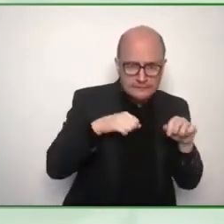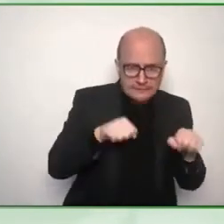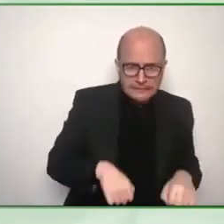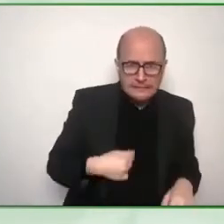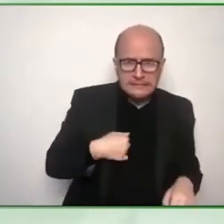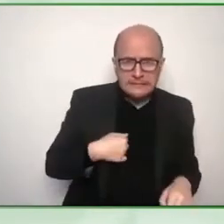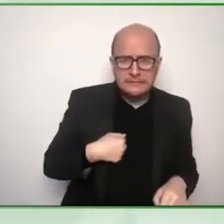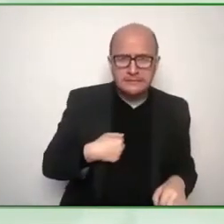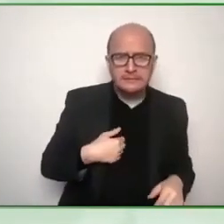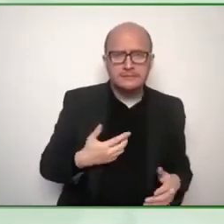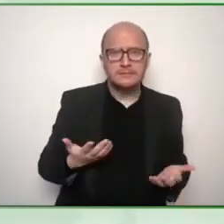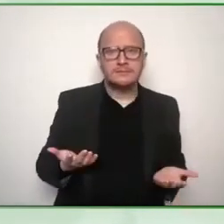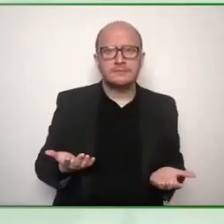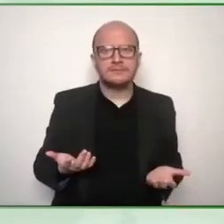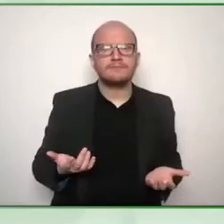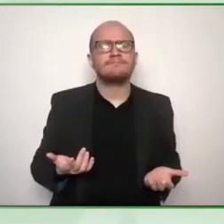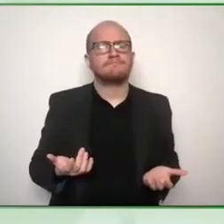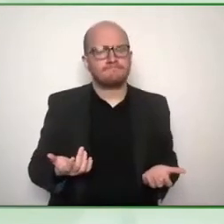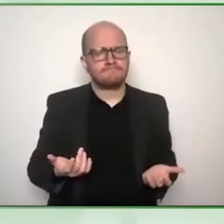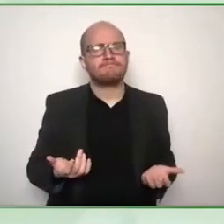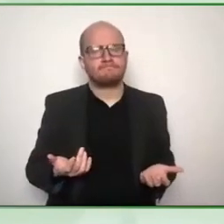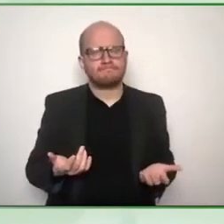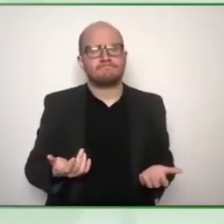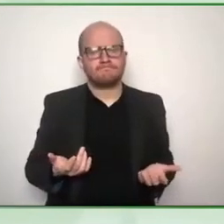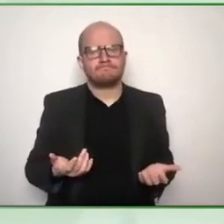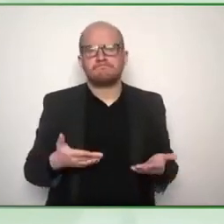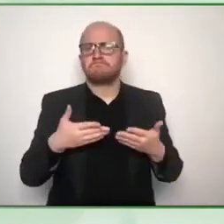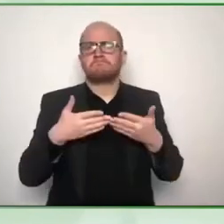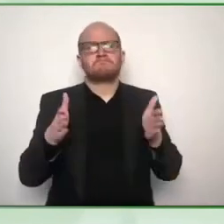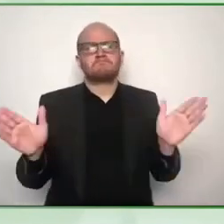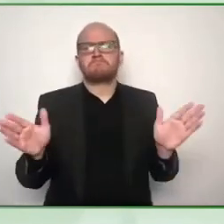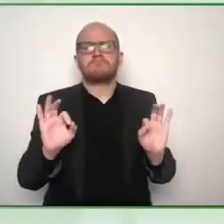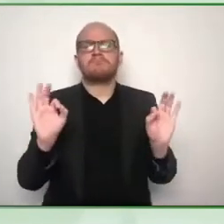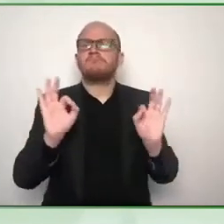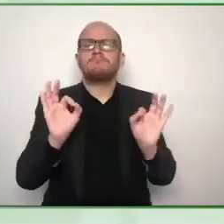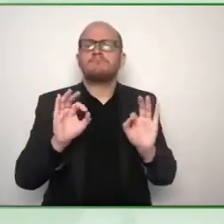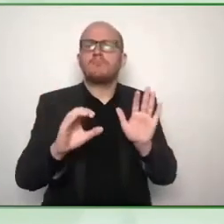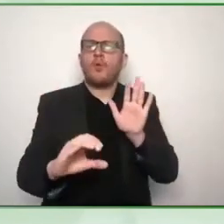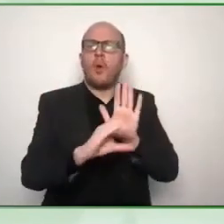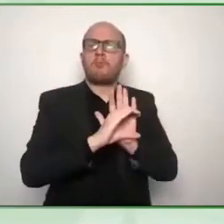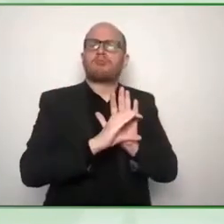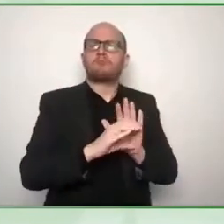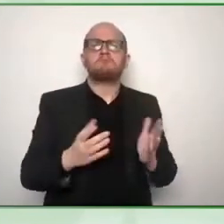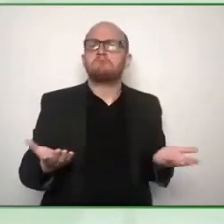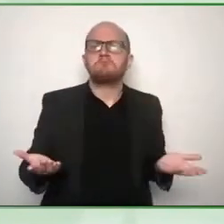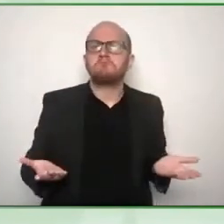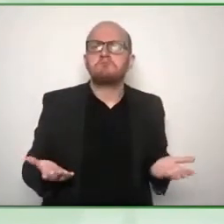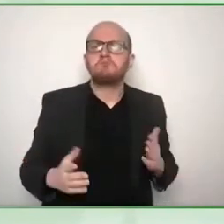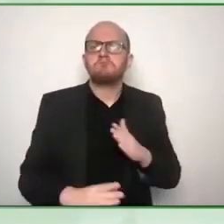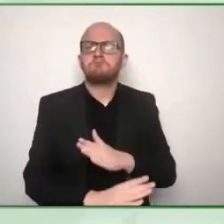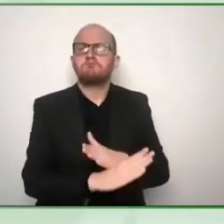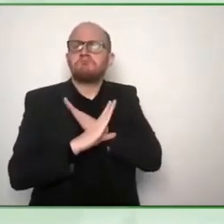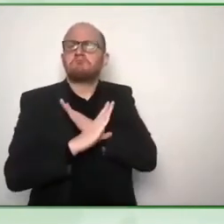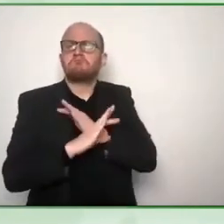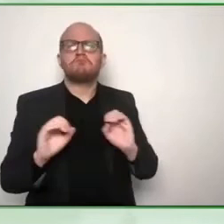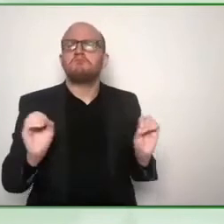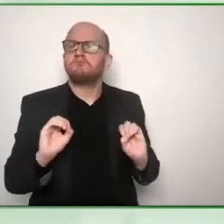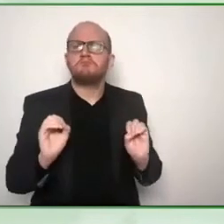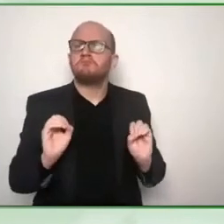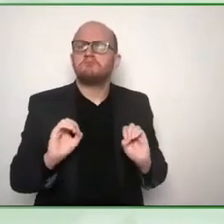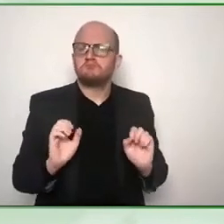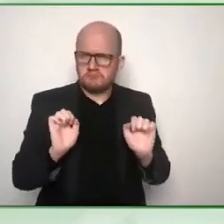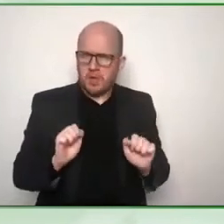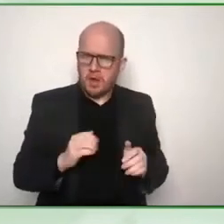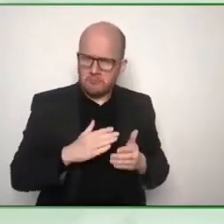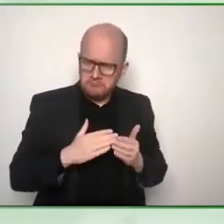um all creative commons uh commons um we're also on hands uh raf as well with the um the contact